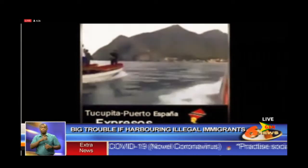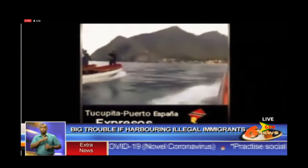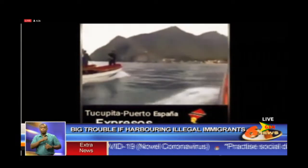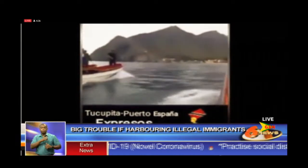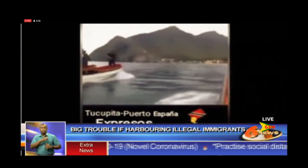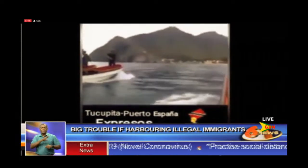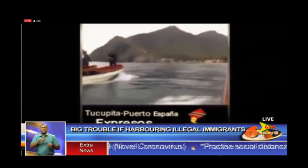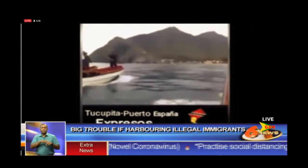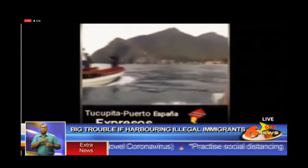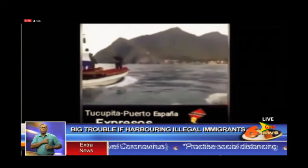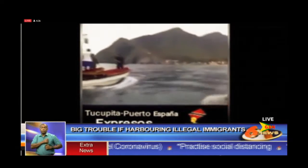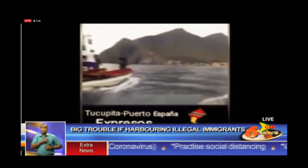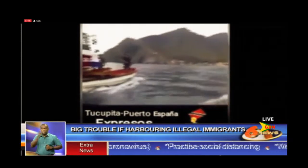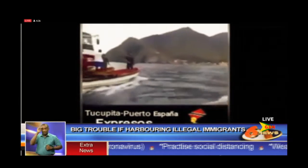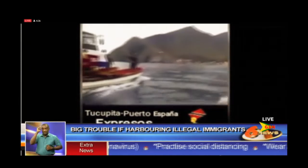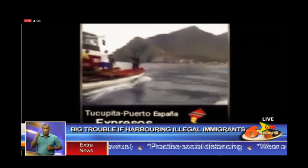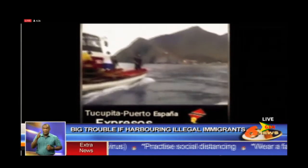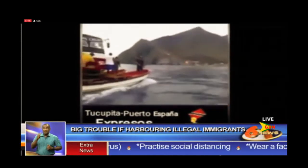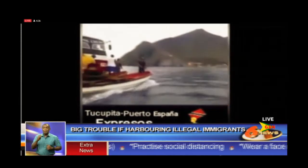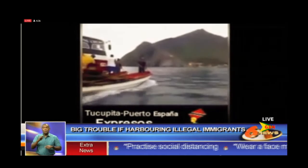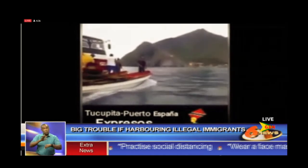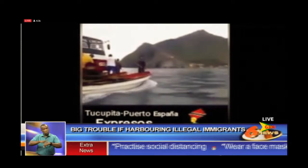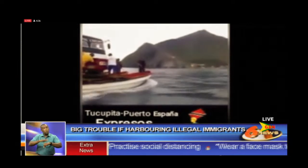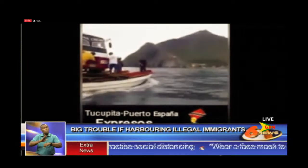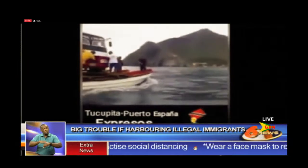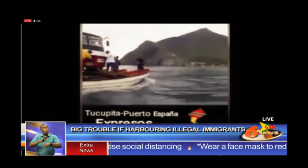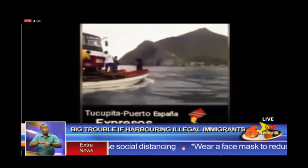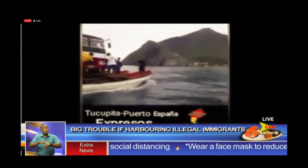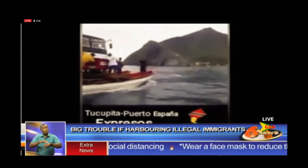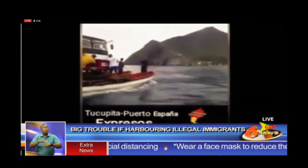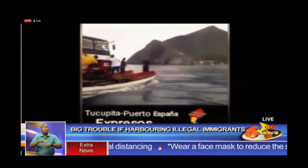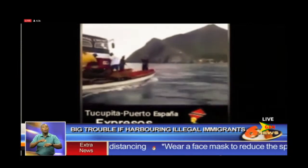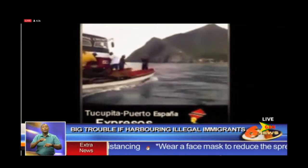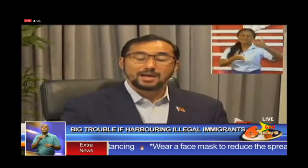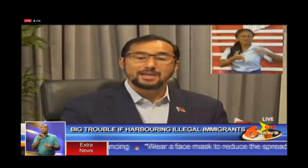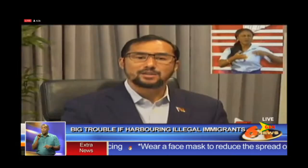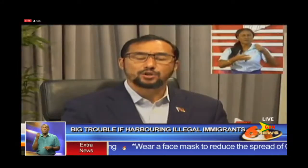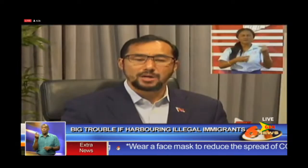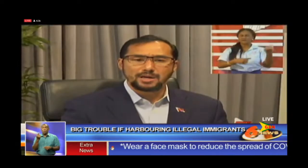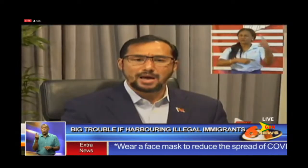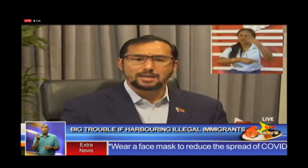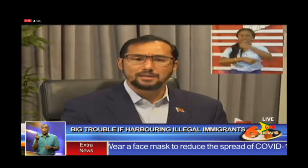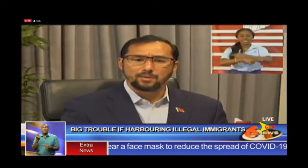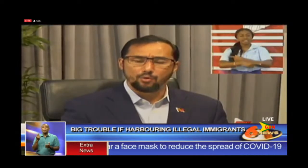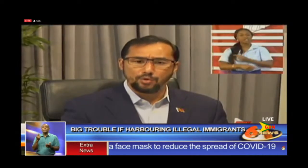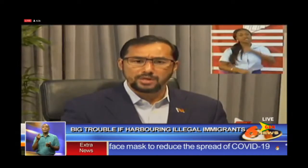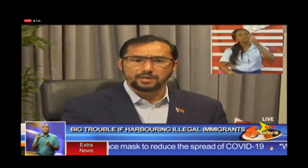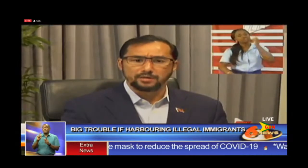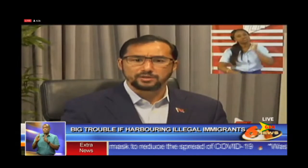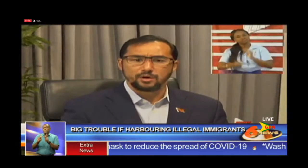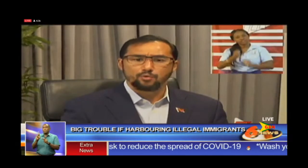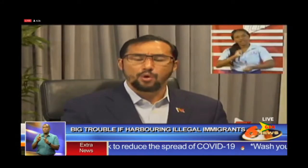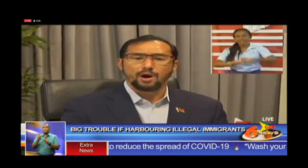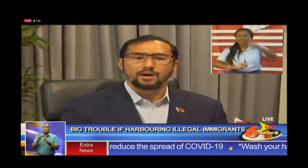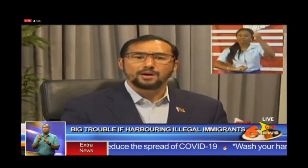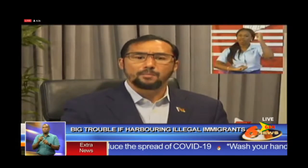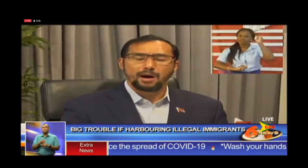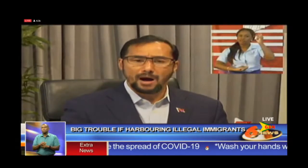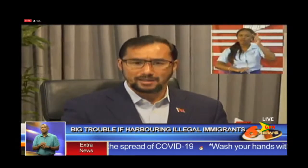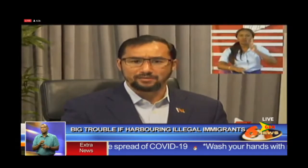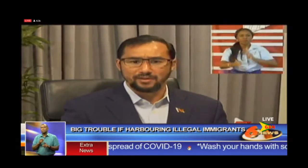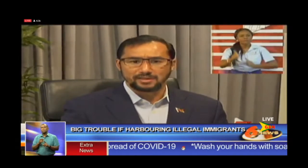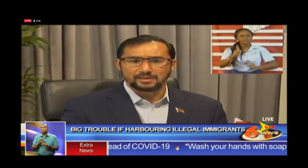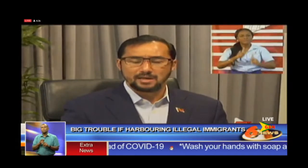operations, and he says it is not just non-nationals on the radar. It is Trinidad and Tobagoonians who are